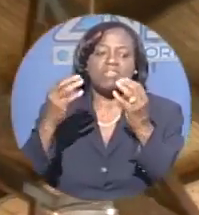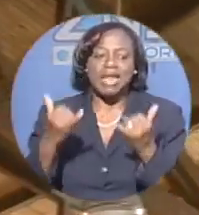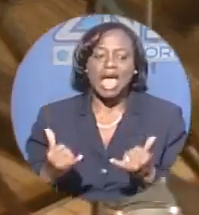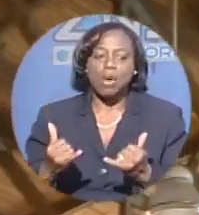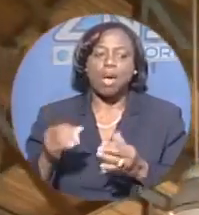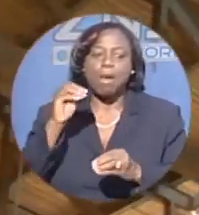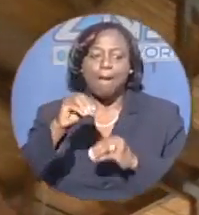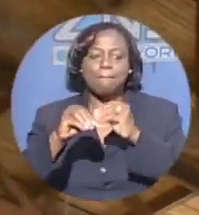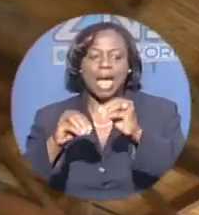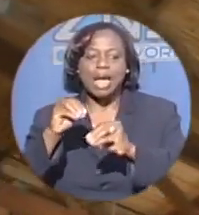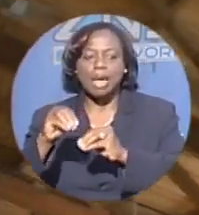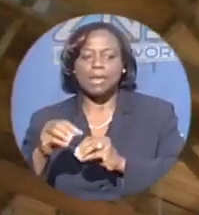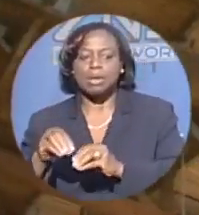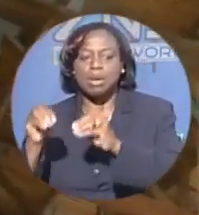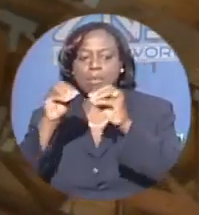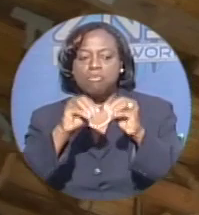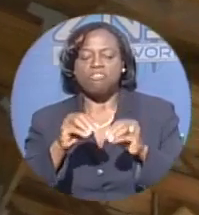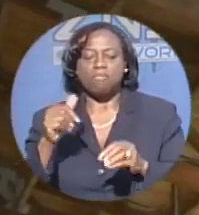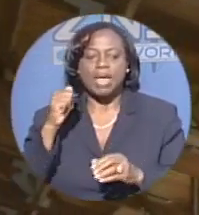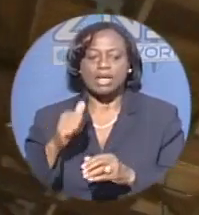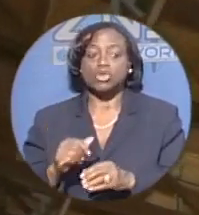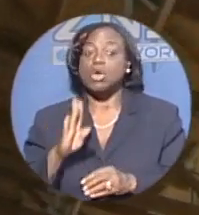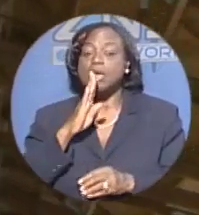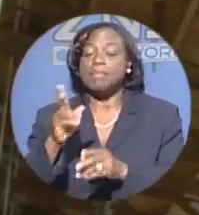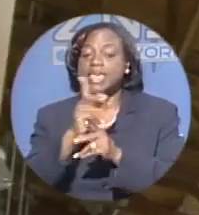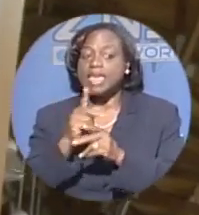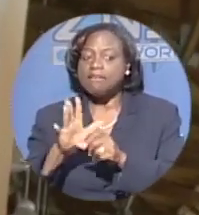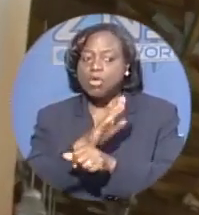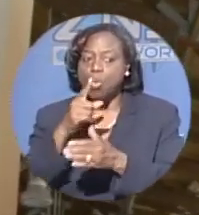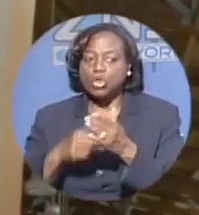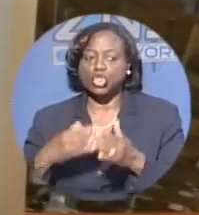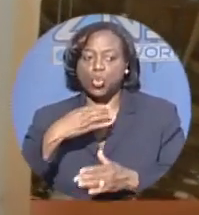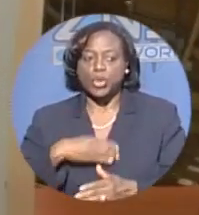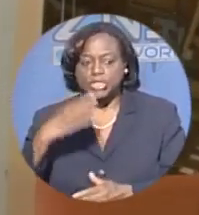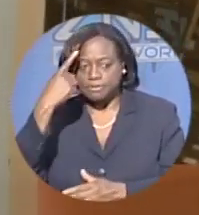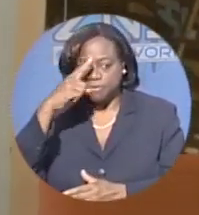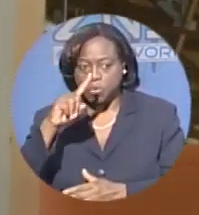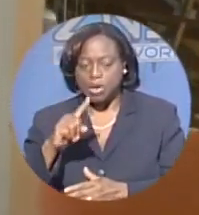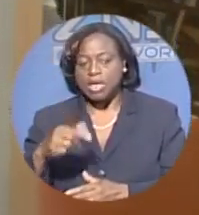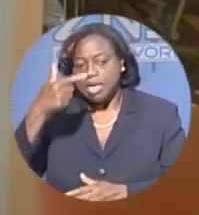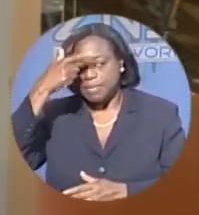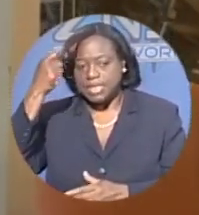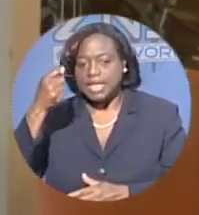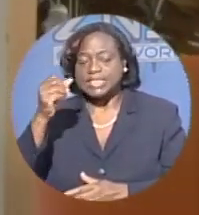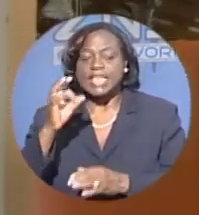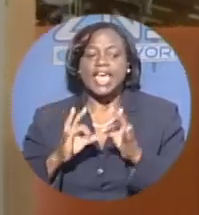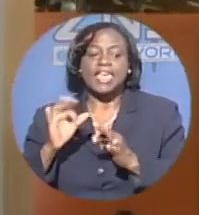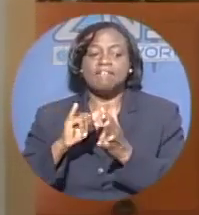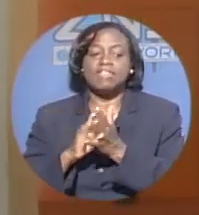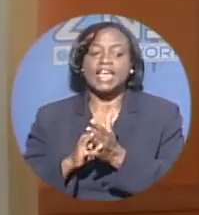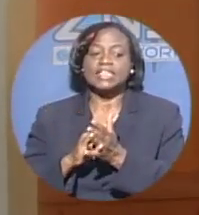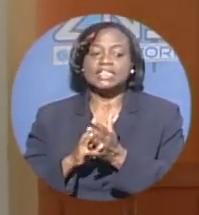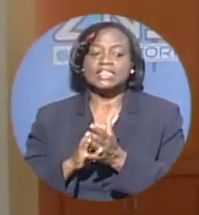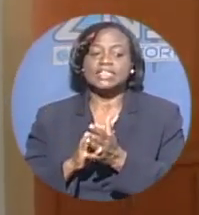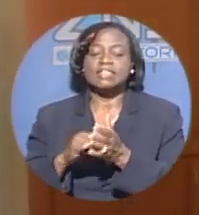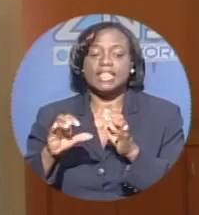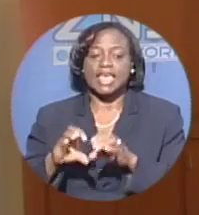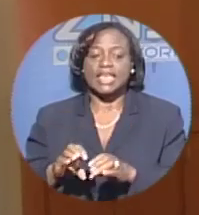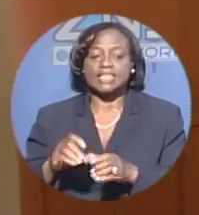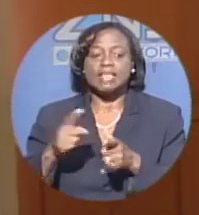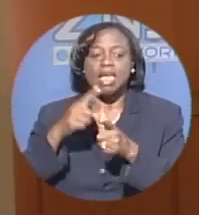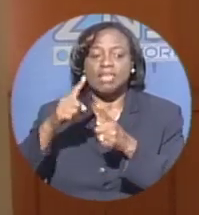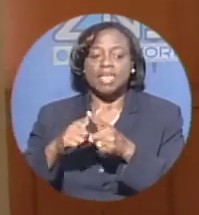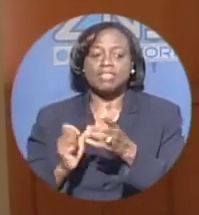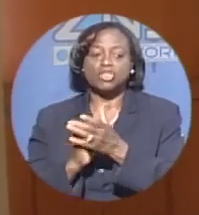It's not a case of be careful for what you wish for. Because if that were the case, straw vendors downtown Nassau like Sophie